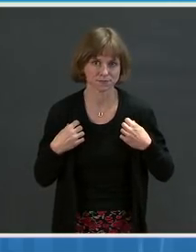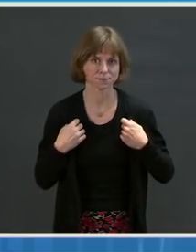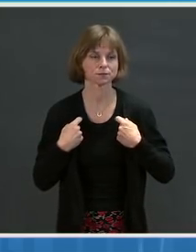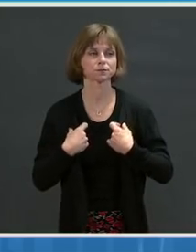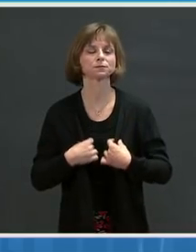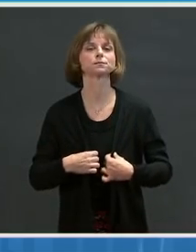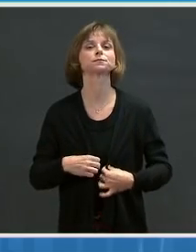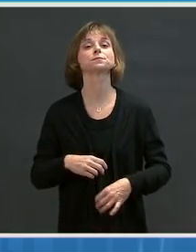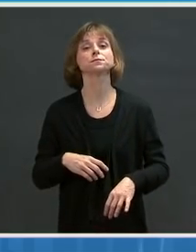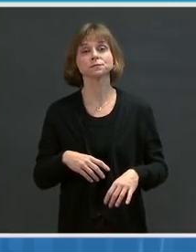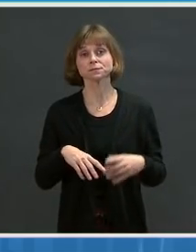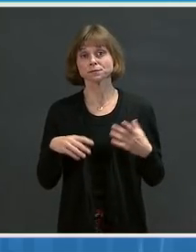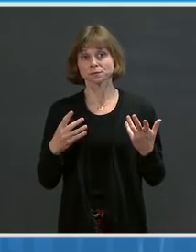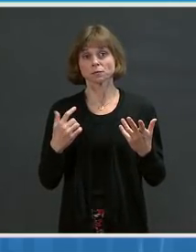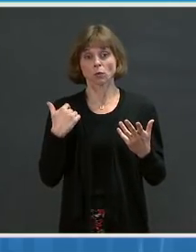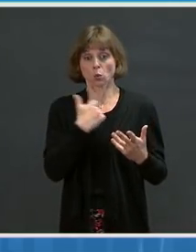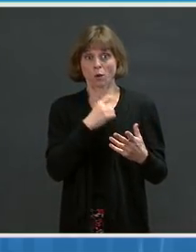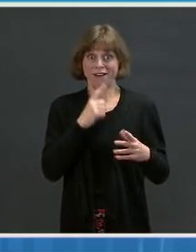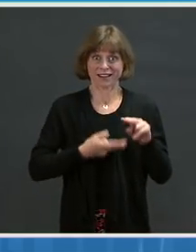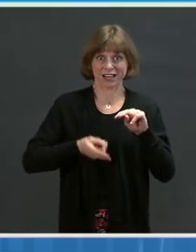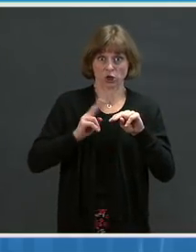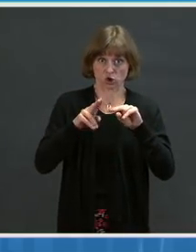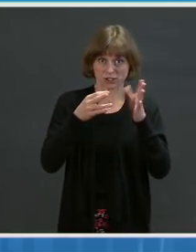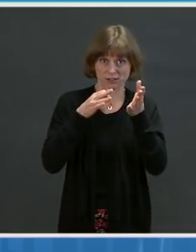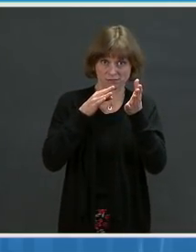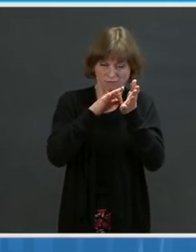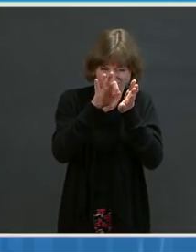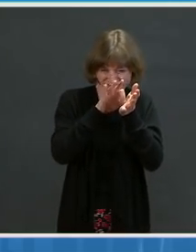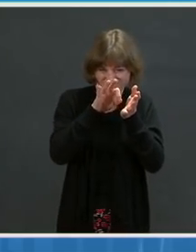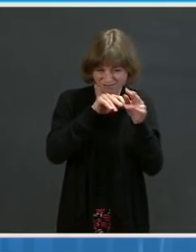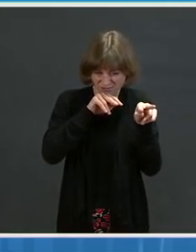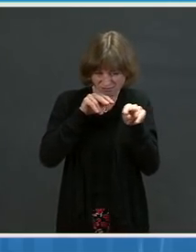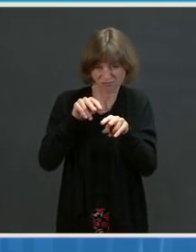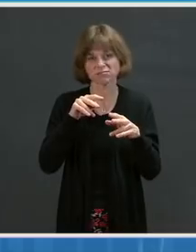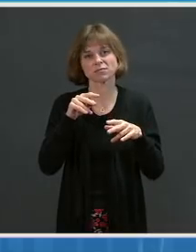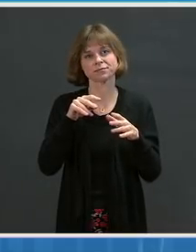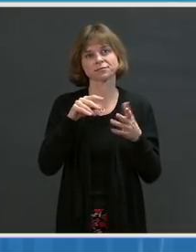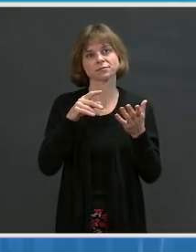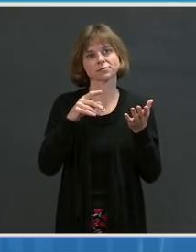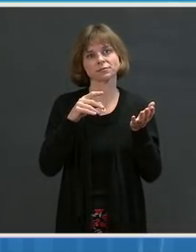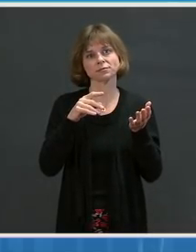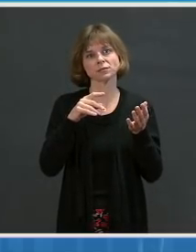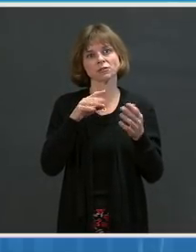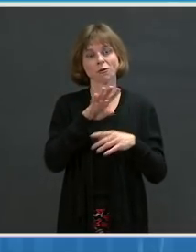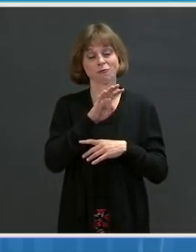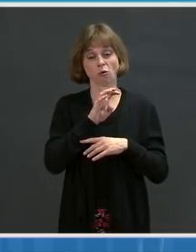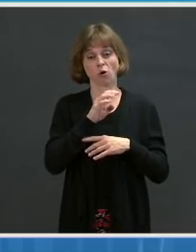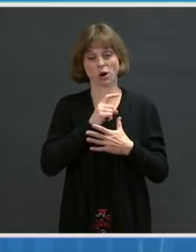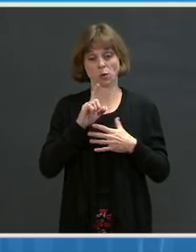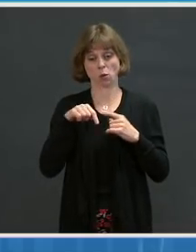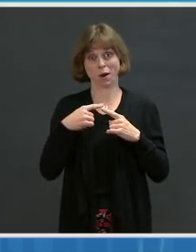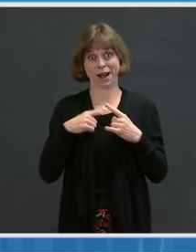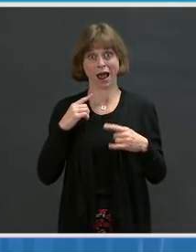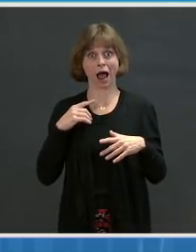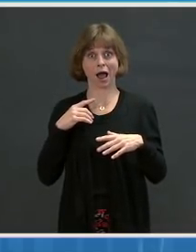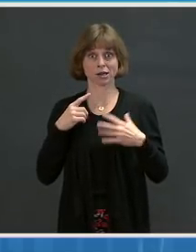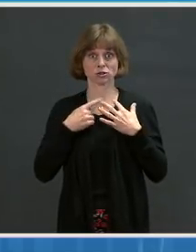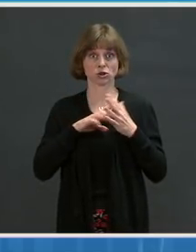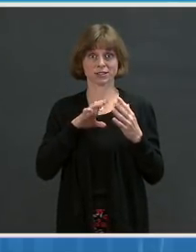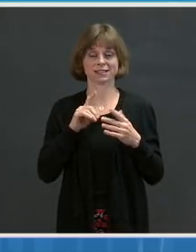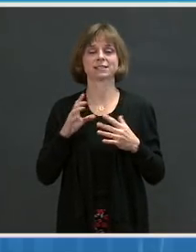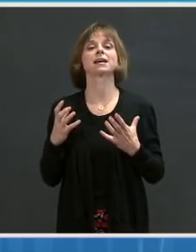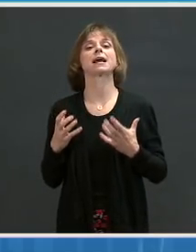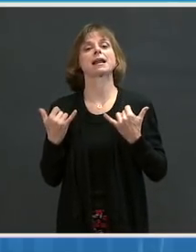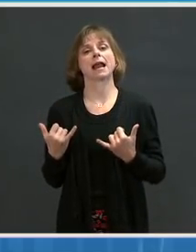genomic sequencing has scaled up from about 400 samples a week when I started as CDC director to now more than 9,000